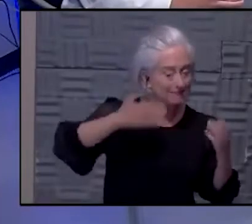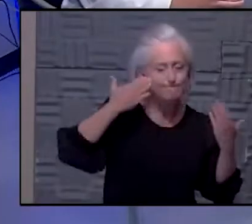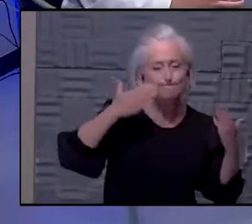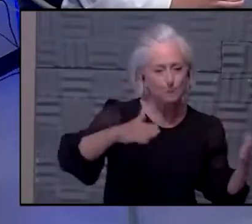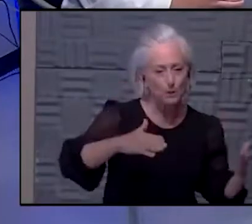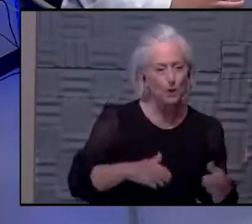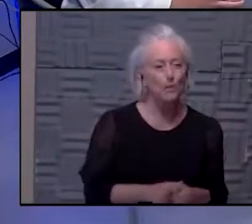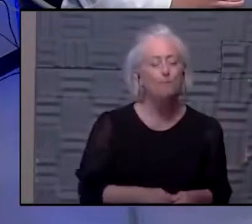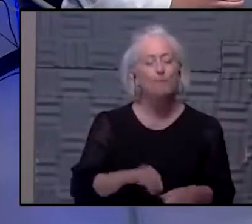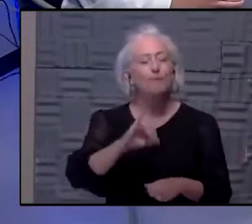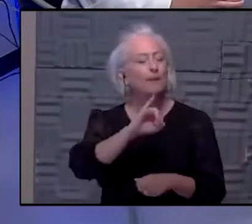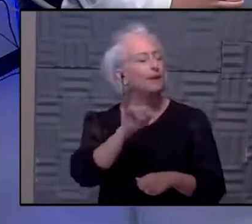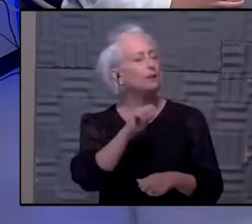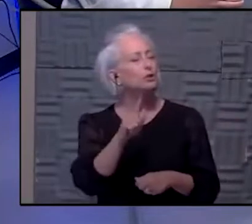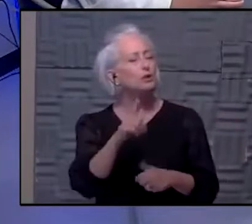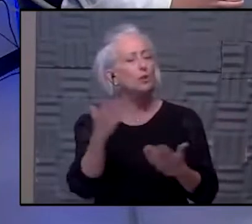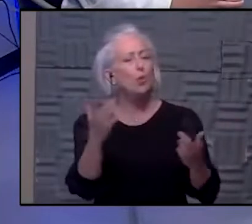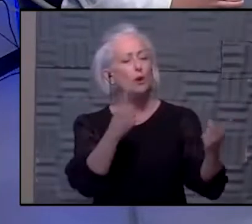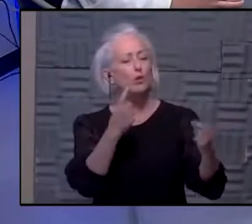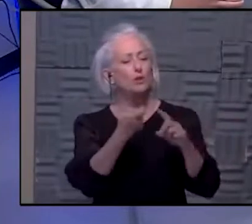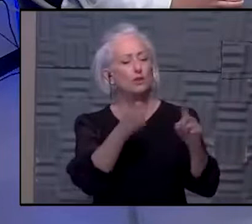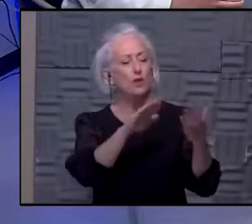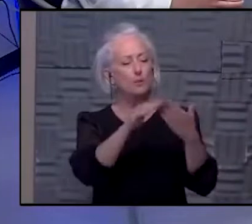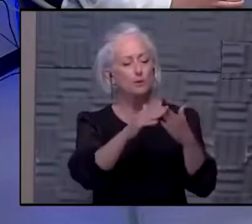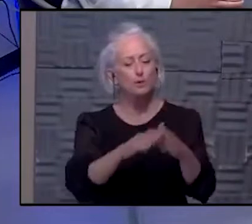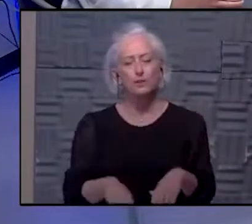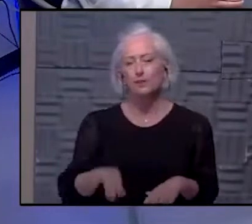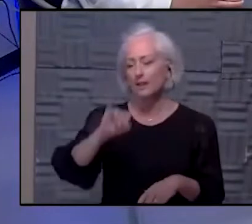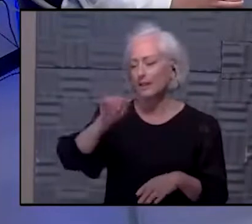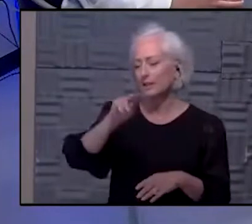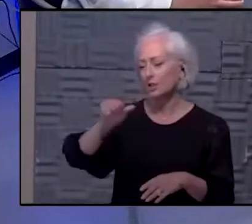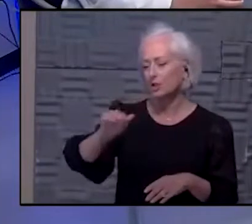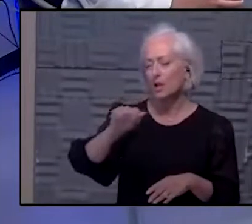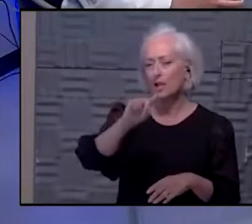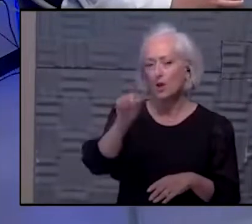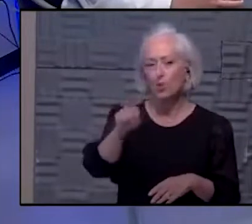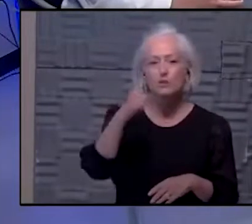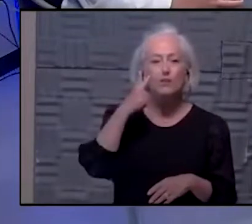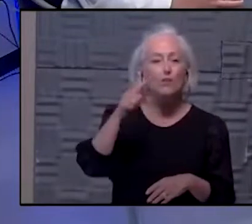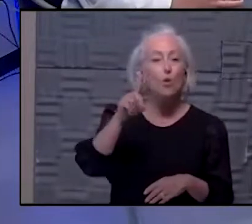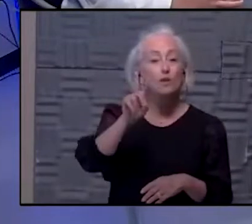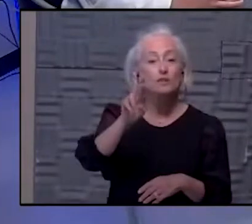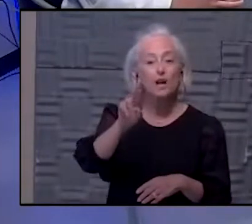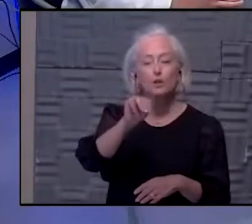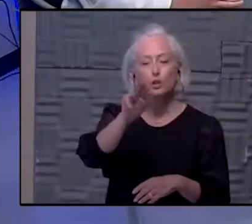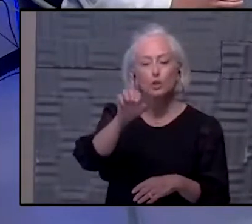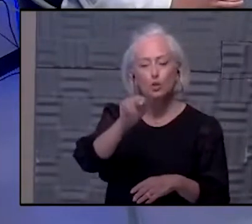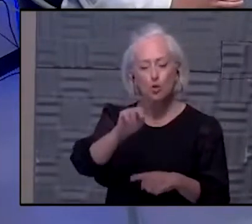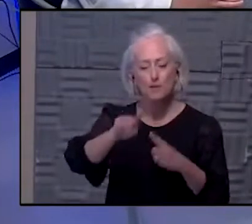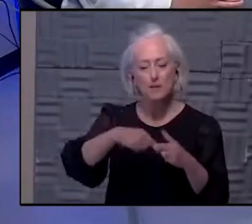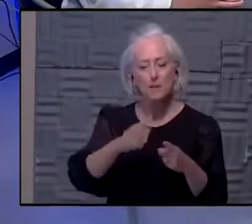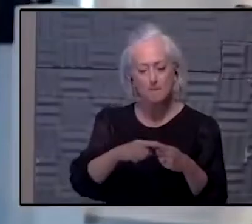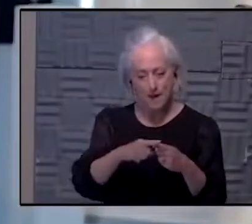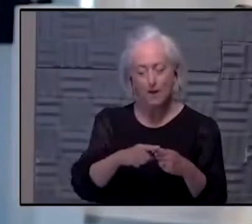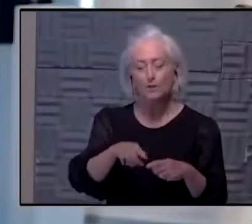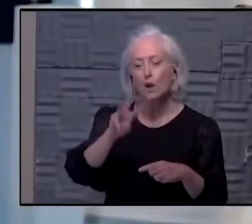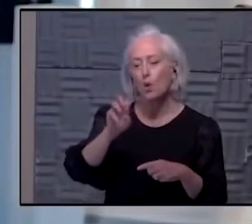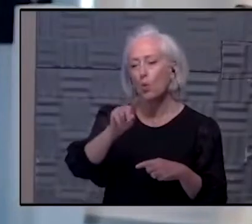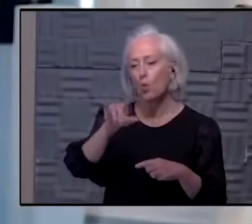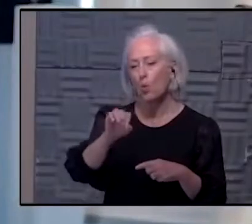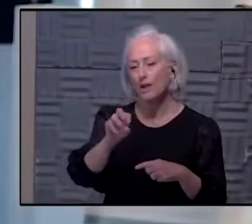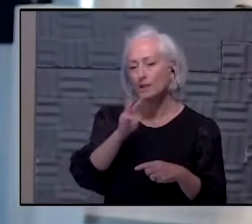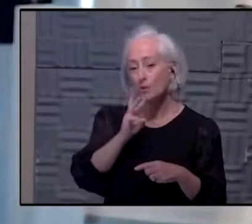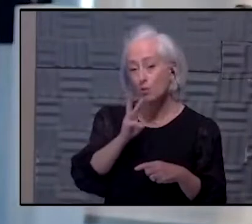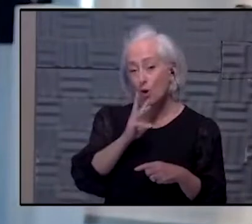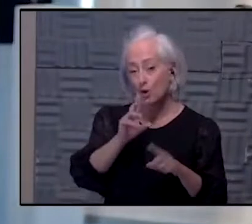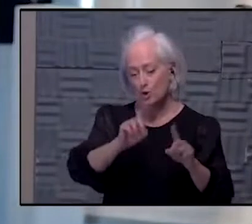Well, Jill, let's get to some questions from the community. All right. Jenna has a question for Dr. Norman, and this is about wastewater and testing. Does the COVID wastewater